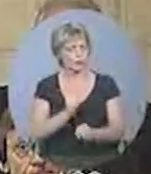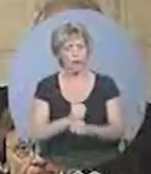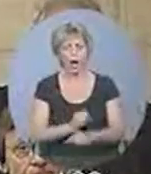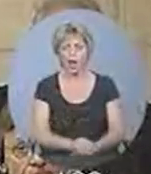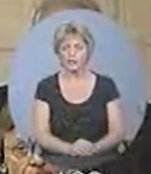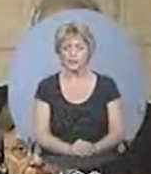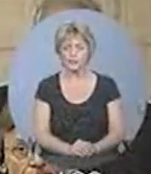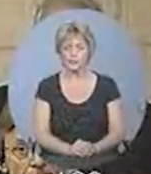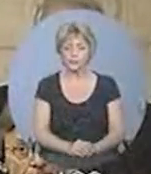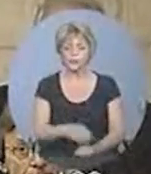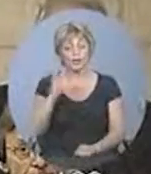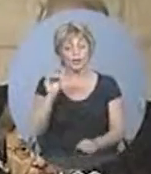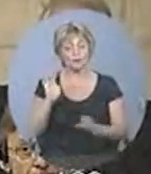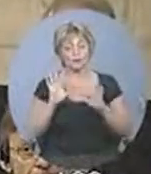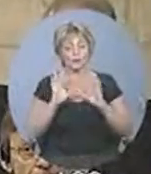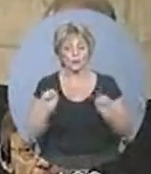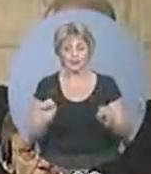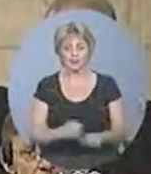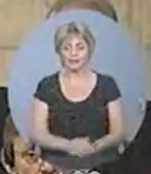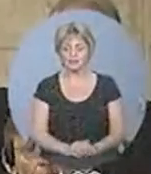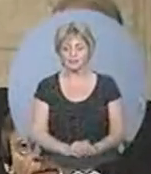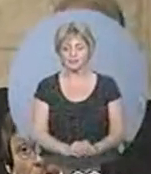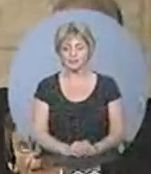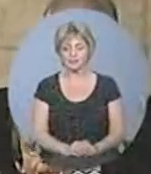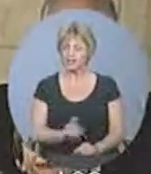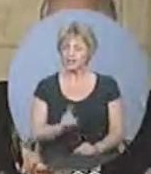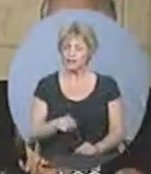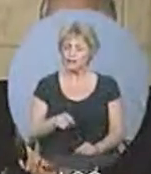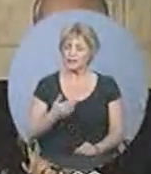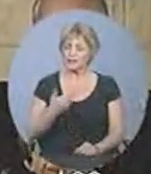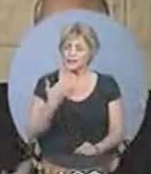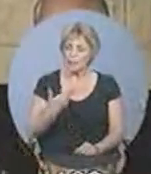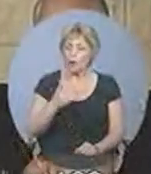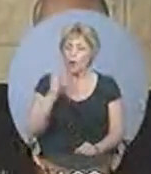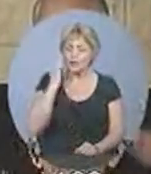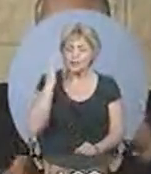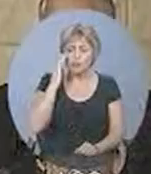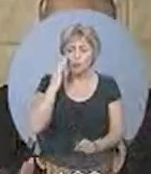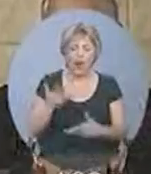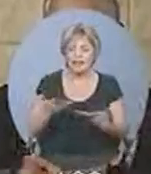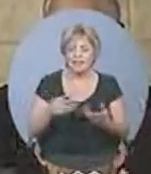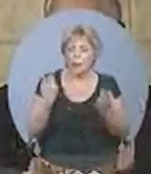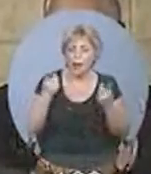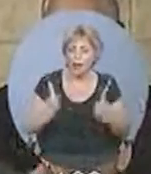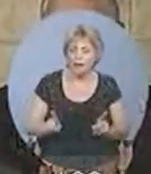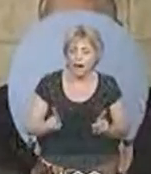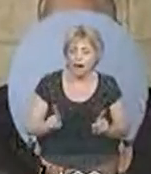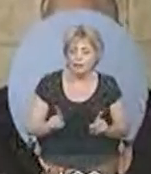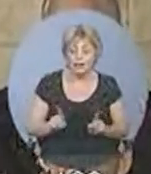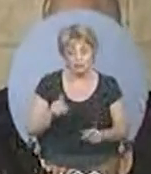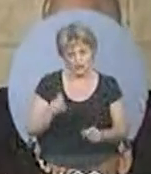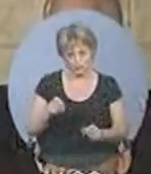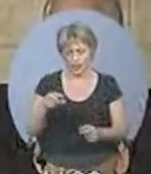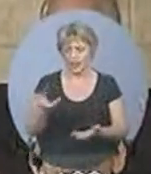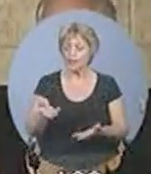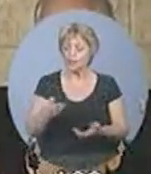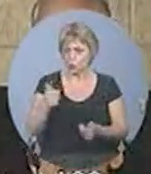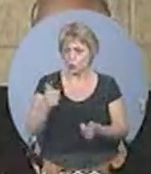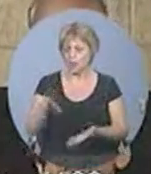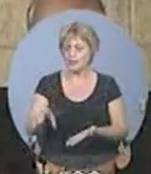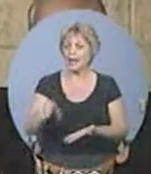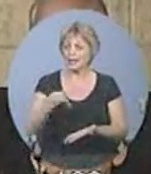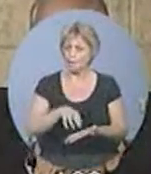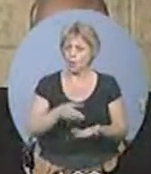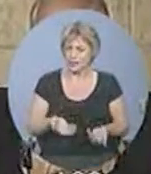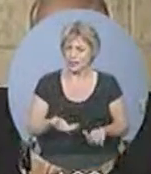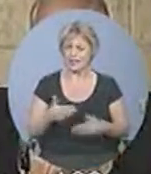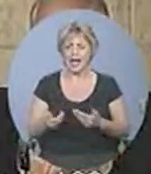Of course, would be helpful if the entire agreement could simply be tabled here so we would know exactly what has been committed. But instead, what we did is the rubber stamping